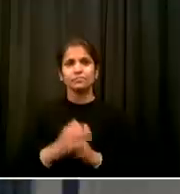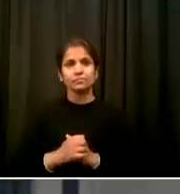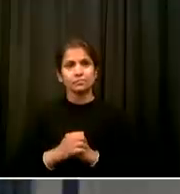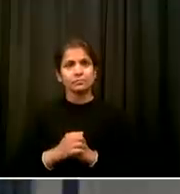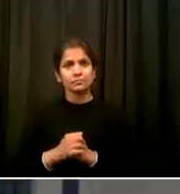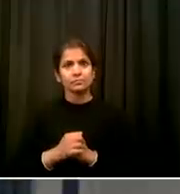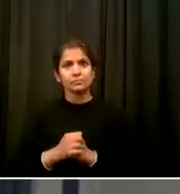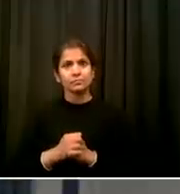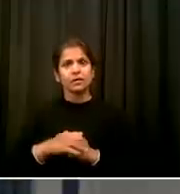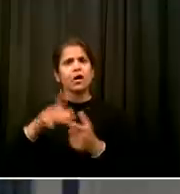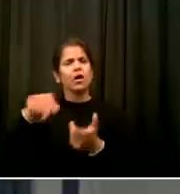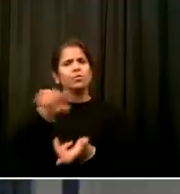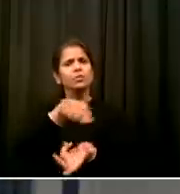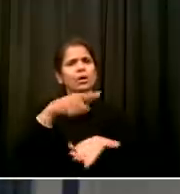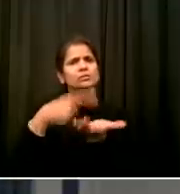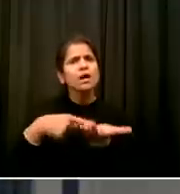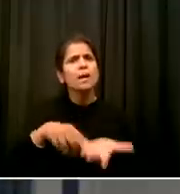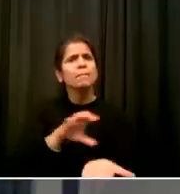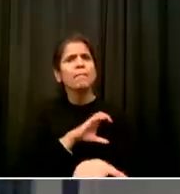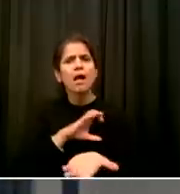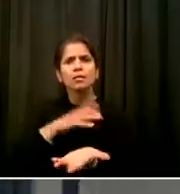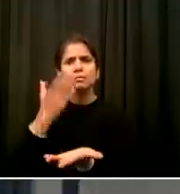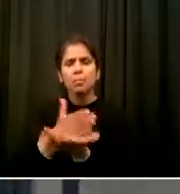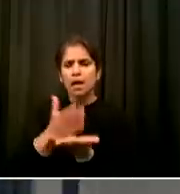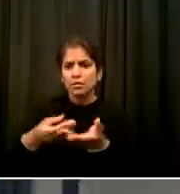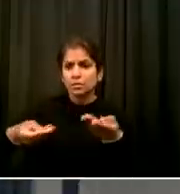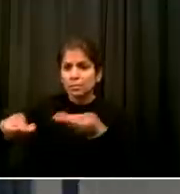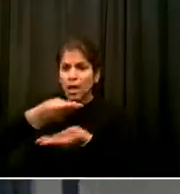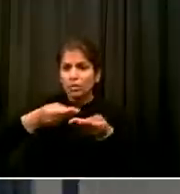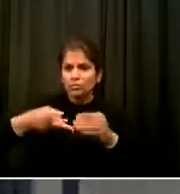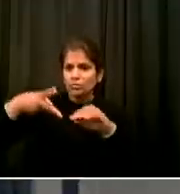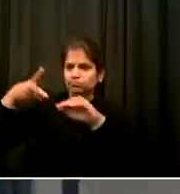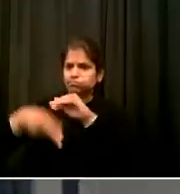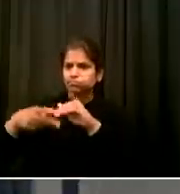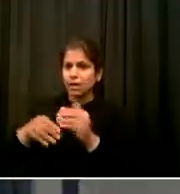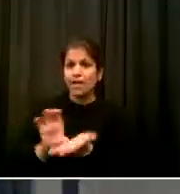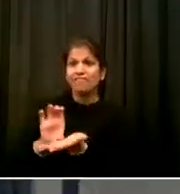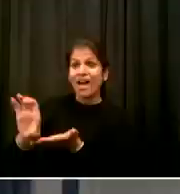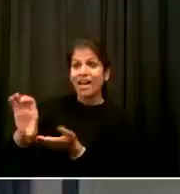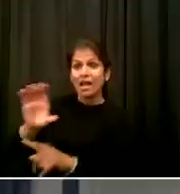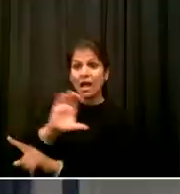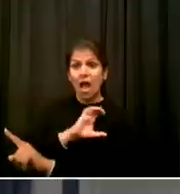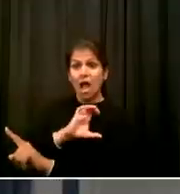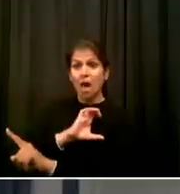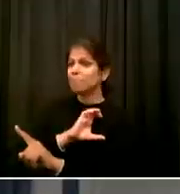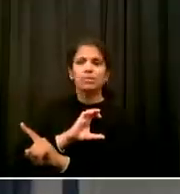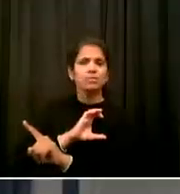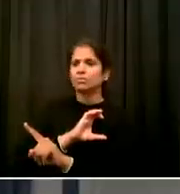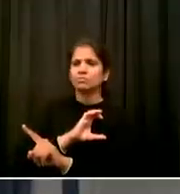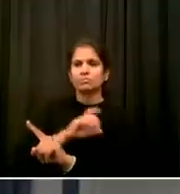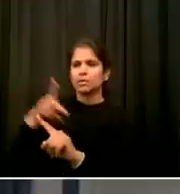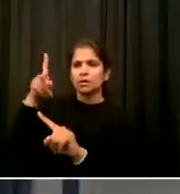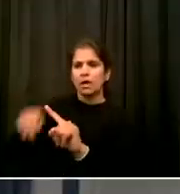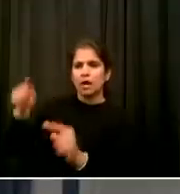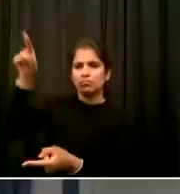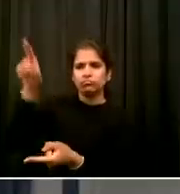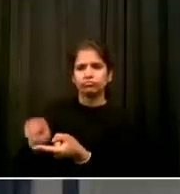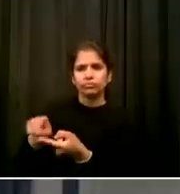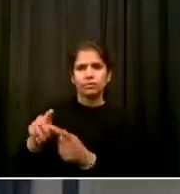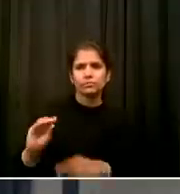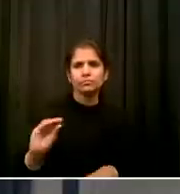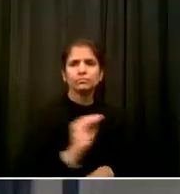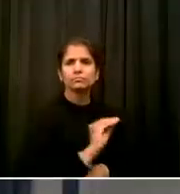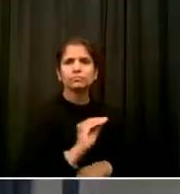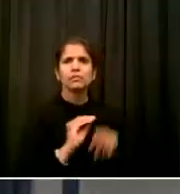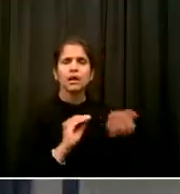been hearing is that people would love cutting the traffic enforcement agents whose main job is giving parking tickets And by the way, they'd also love getting rid of alternate side As well